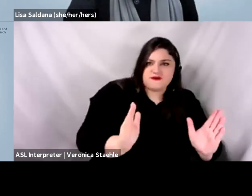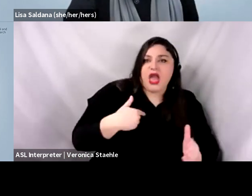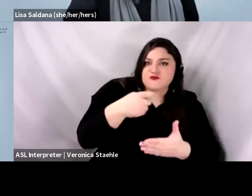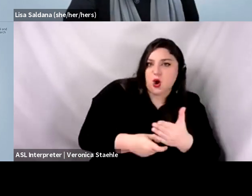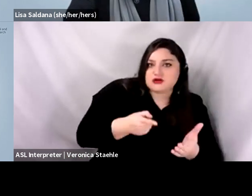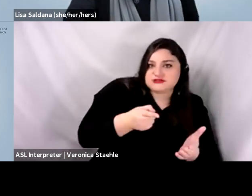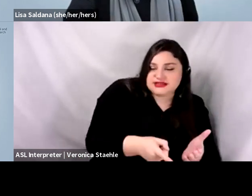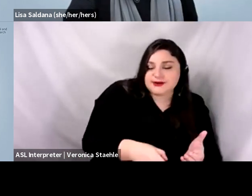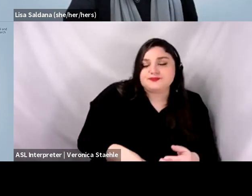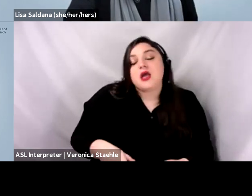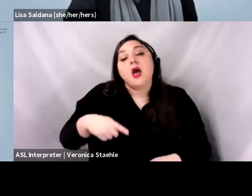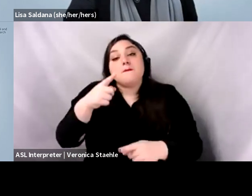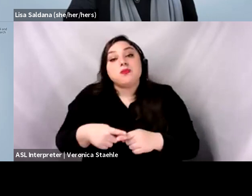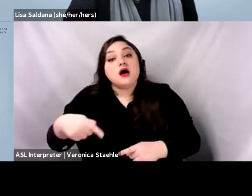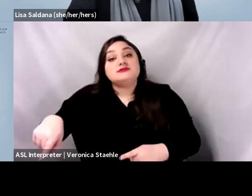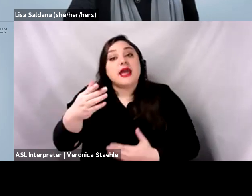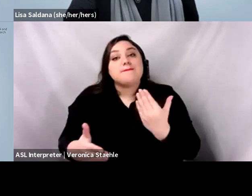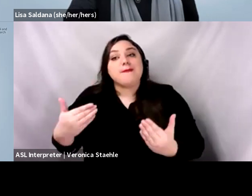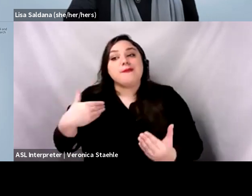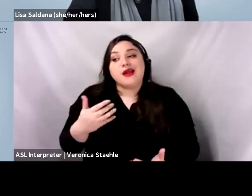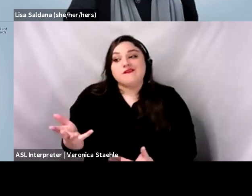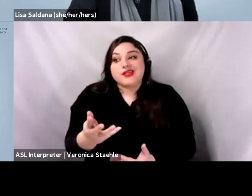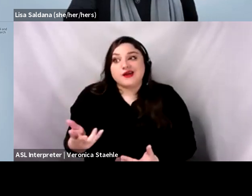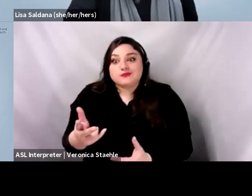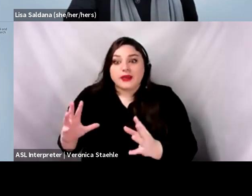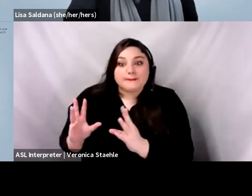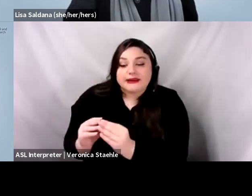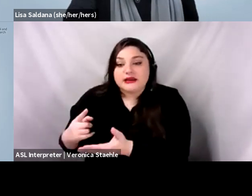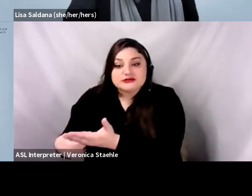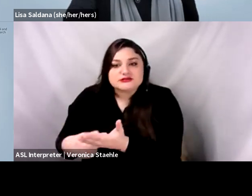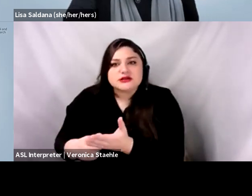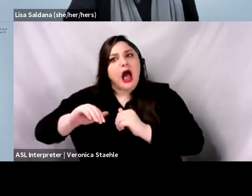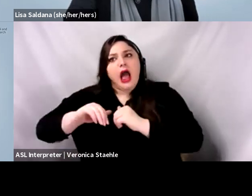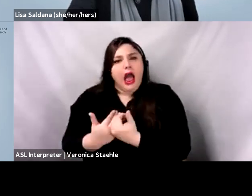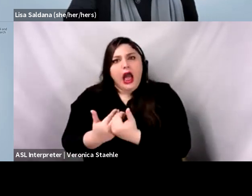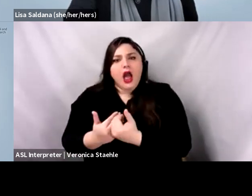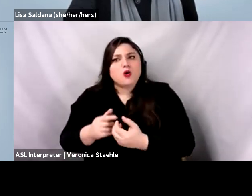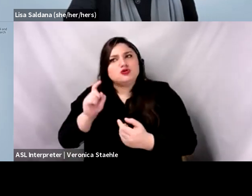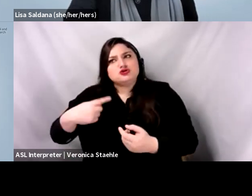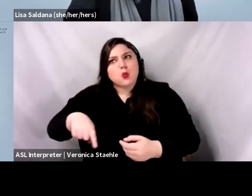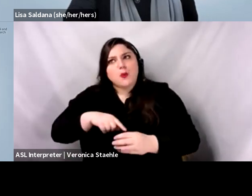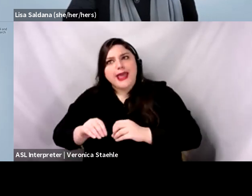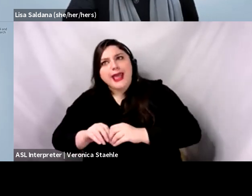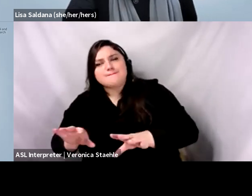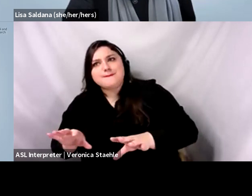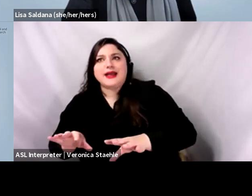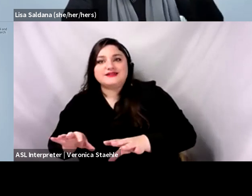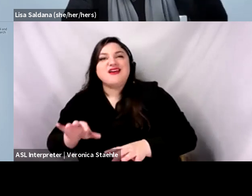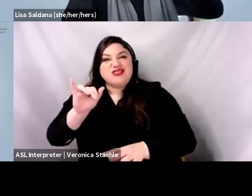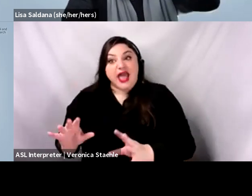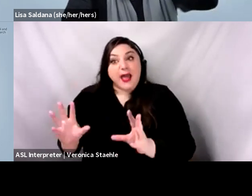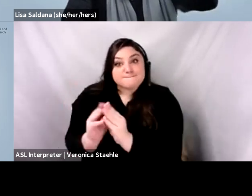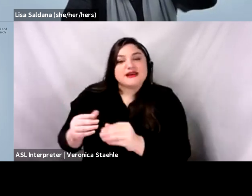meetings discussing how they want to implement the intervention. And that may also be something, you know, that you want to capture.